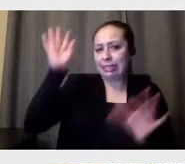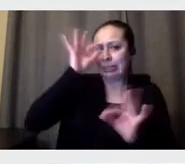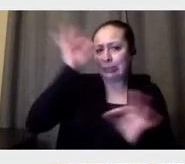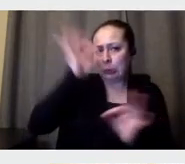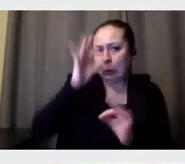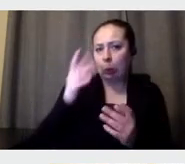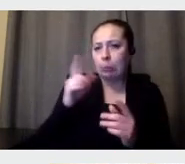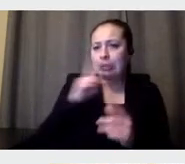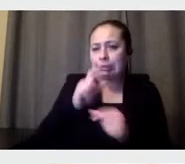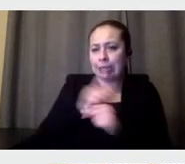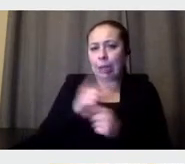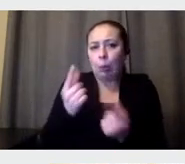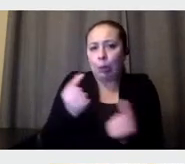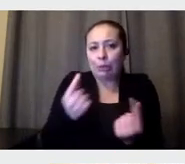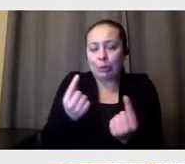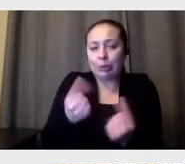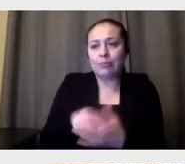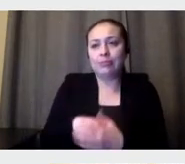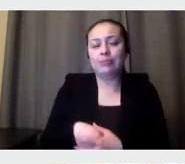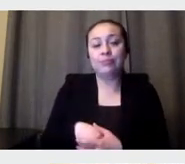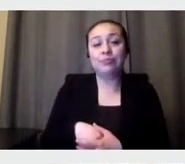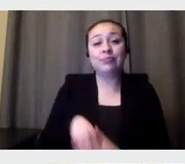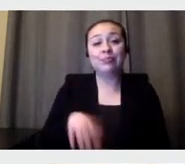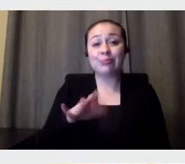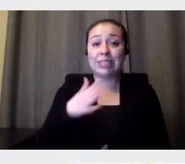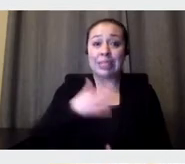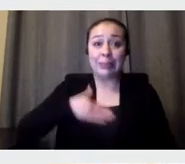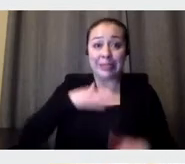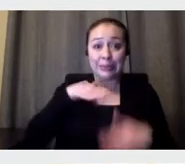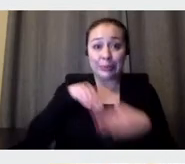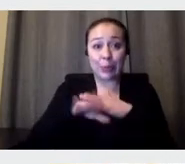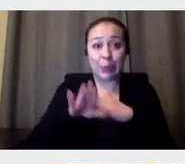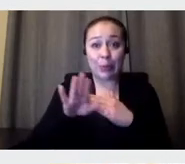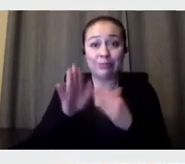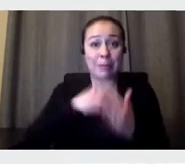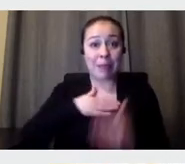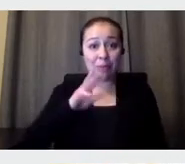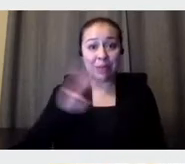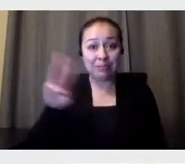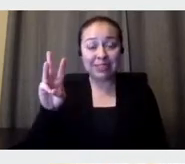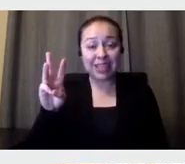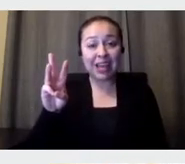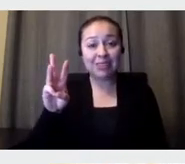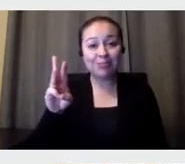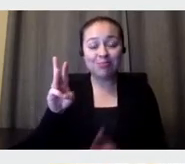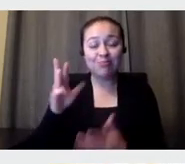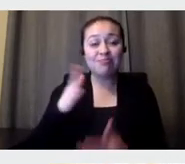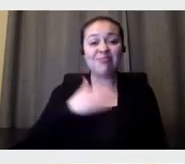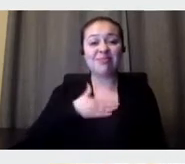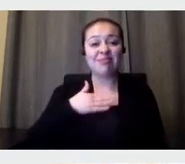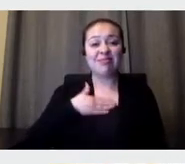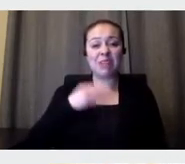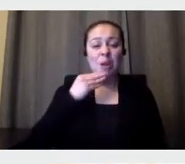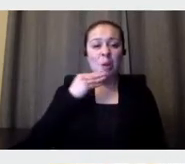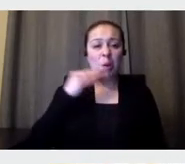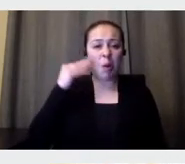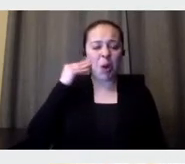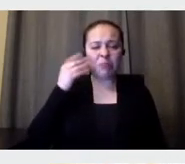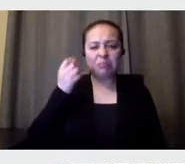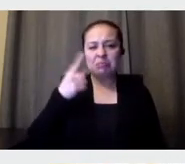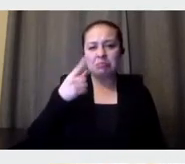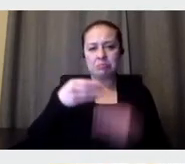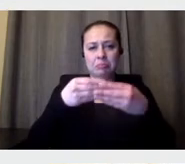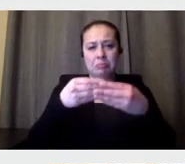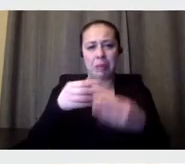um, and please go to my, go to my website. Right there, they are in my, in my, my home. Right at the end, I have a questionnaire